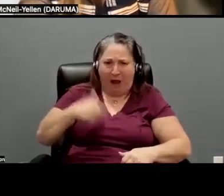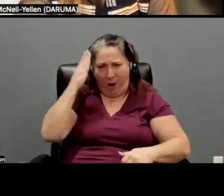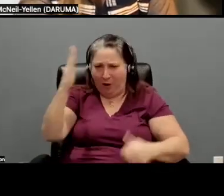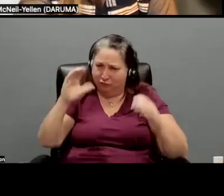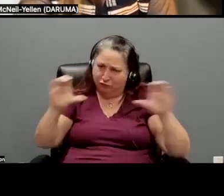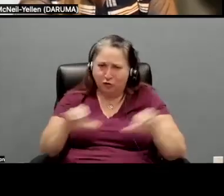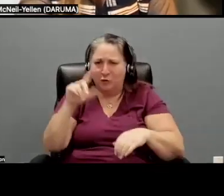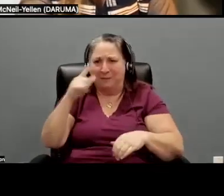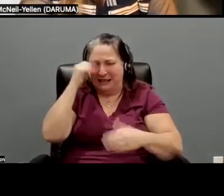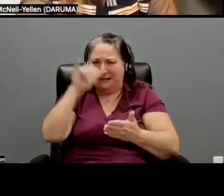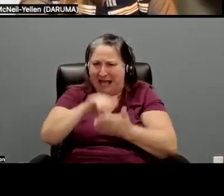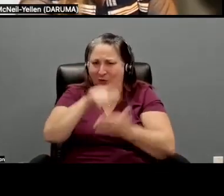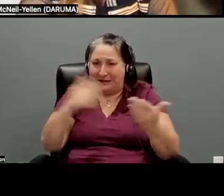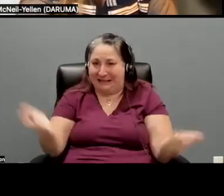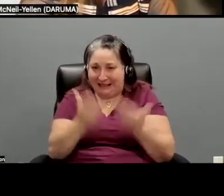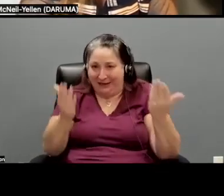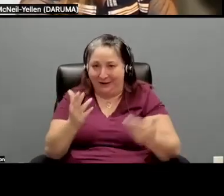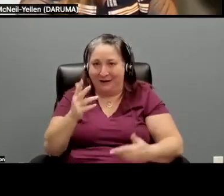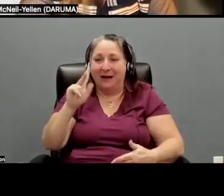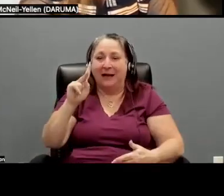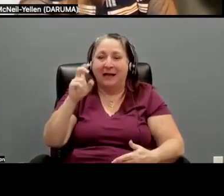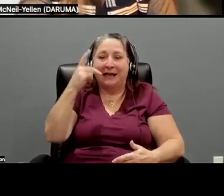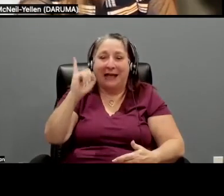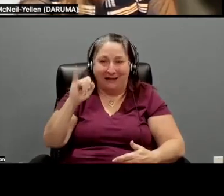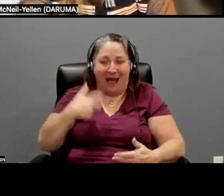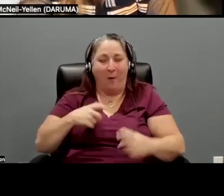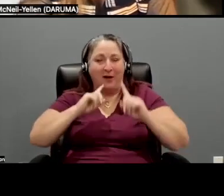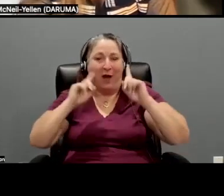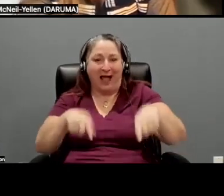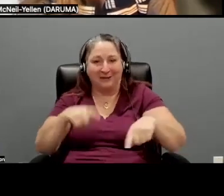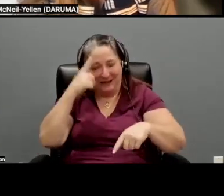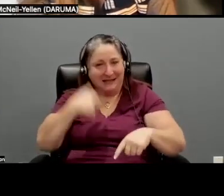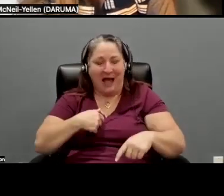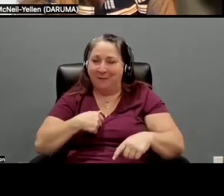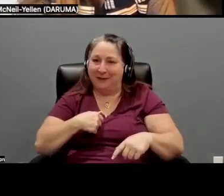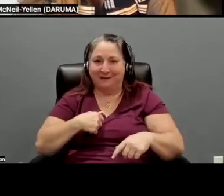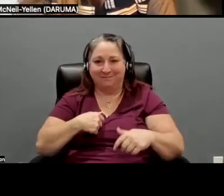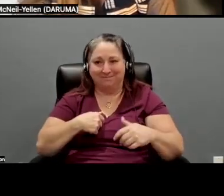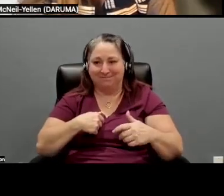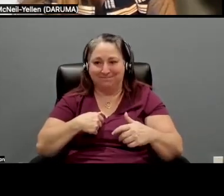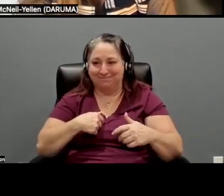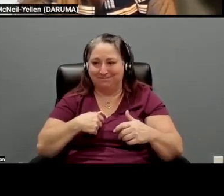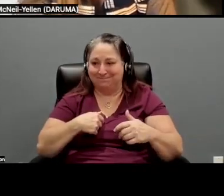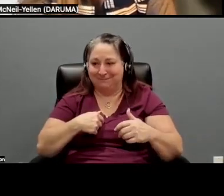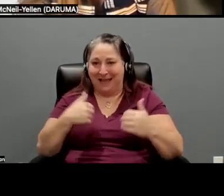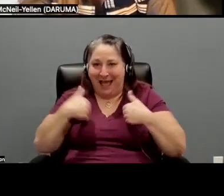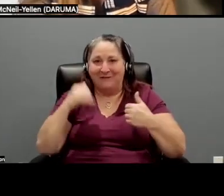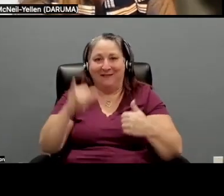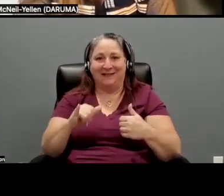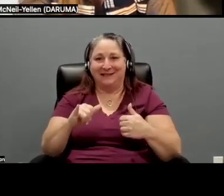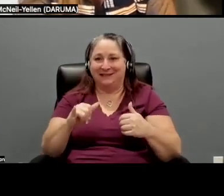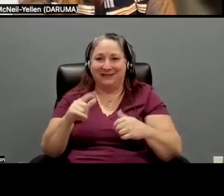is here. I would, I would like to take this one because I've been sitting with this the longest. So this is, this has been, you know,